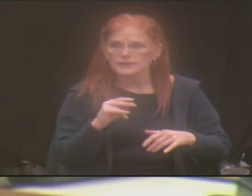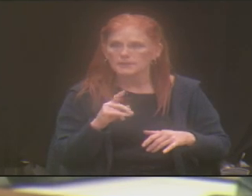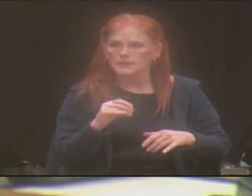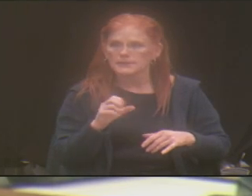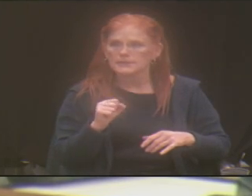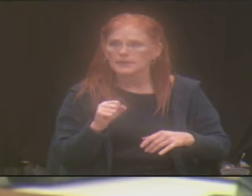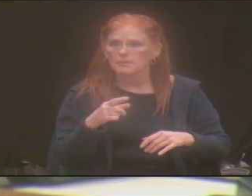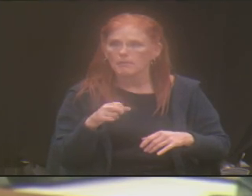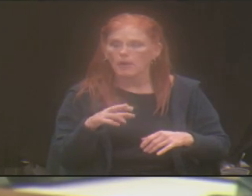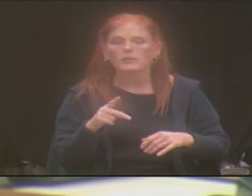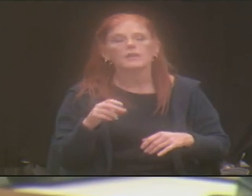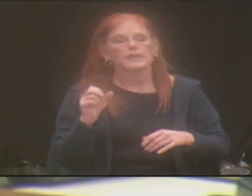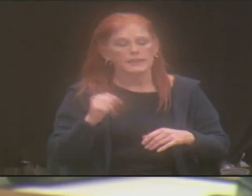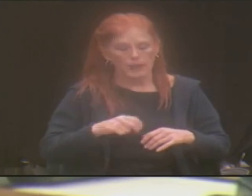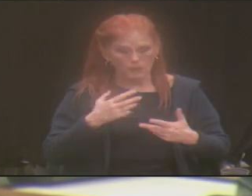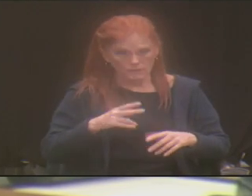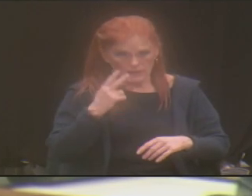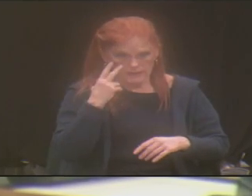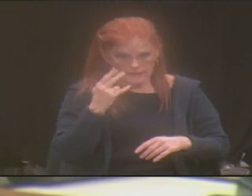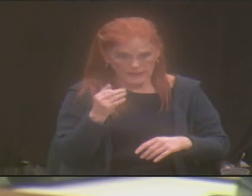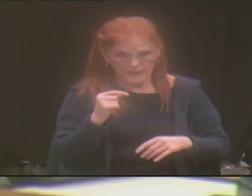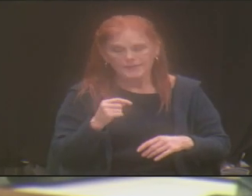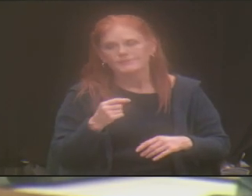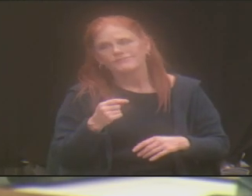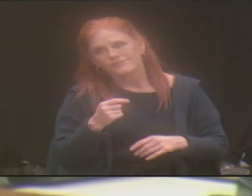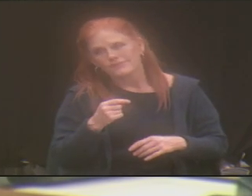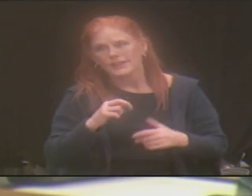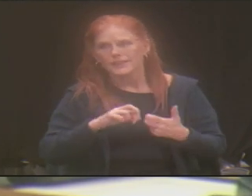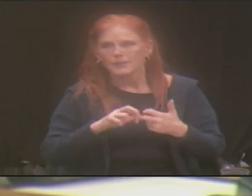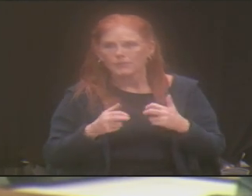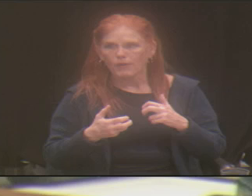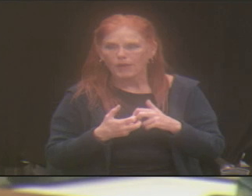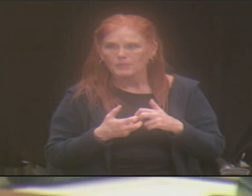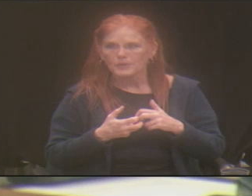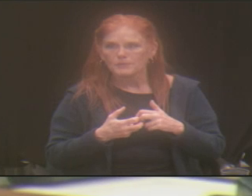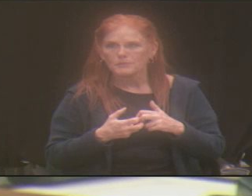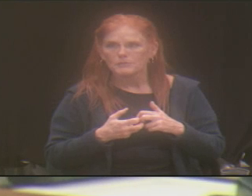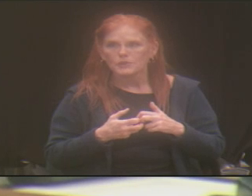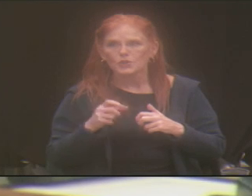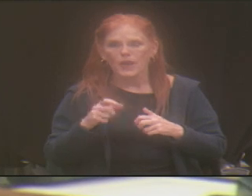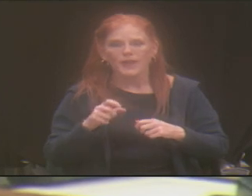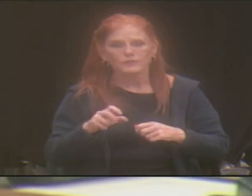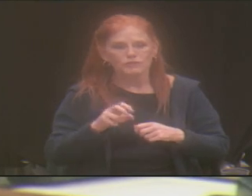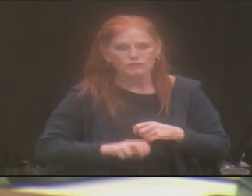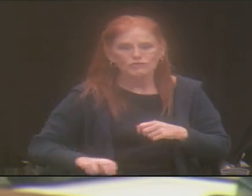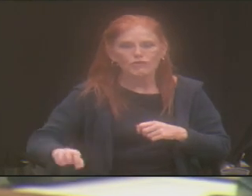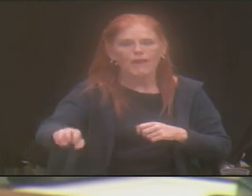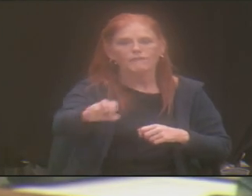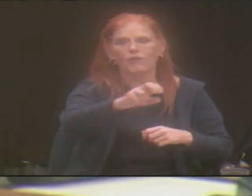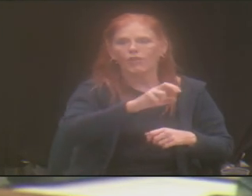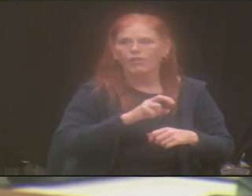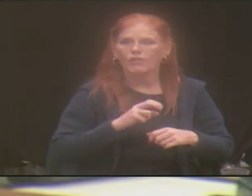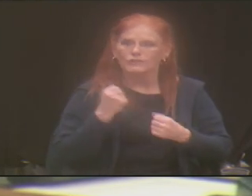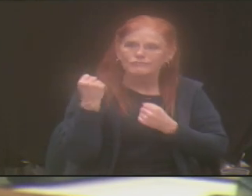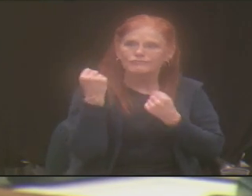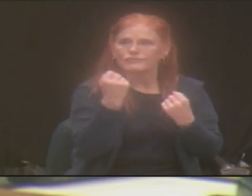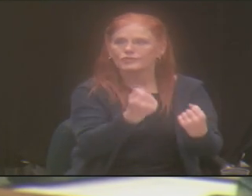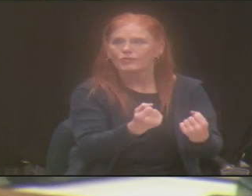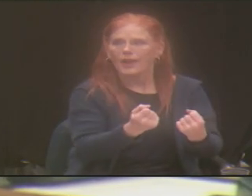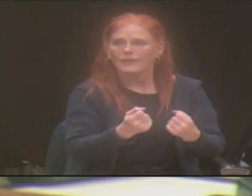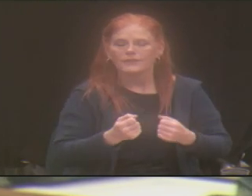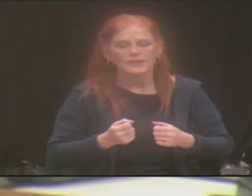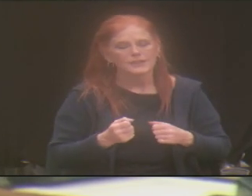We have seen them. The problem is you have to travel. I mean, they're just not, they're not